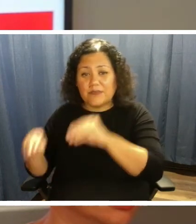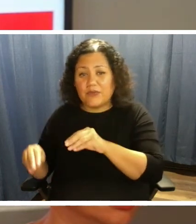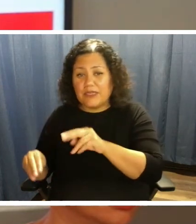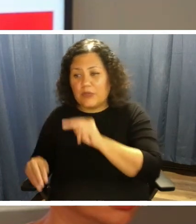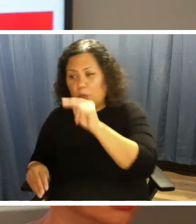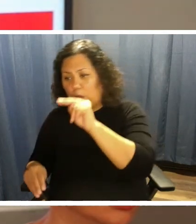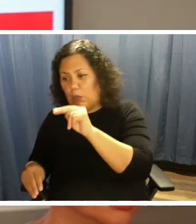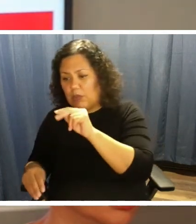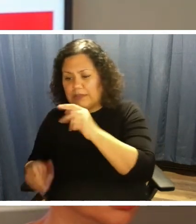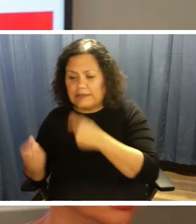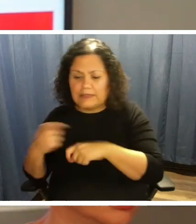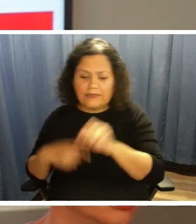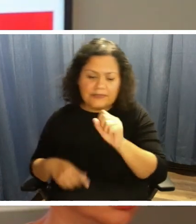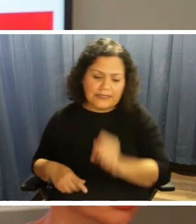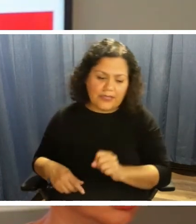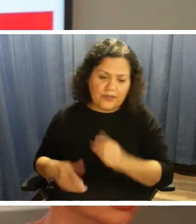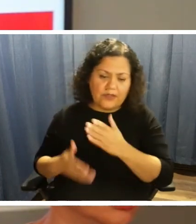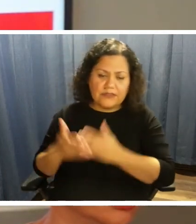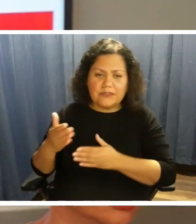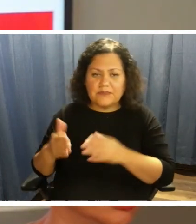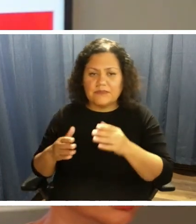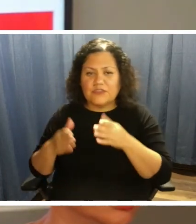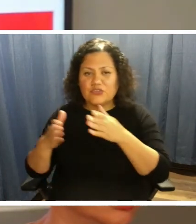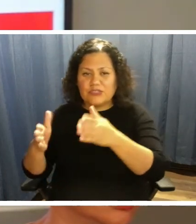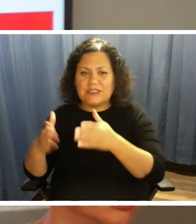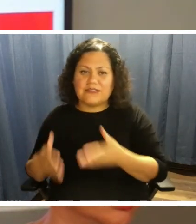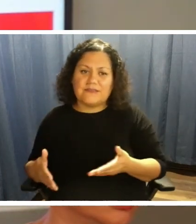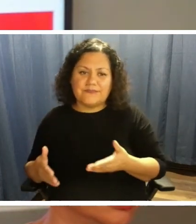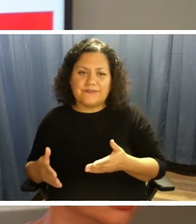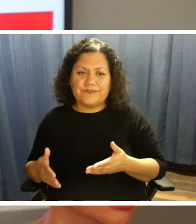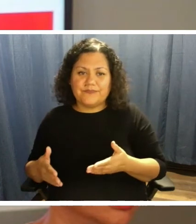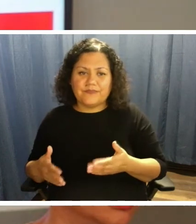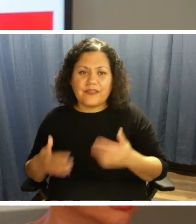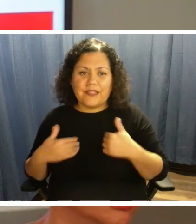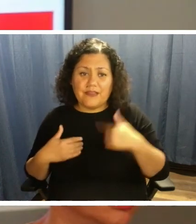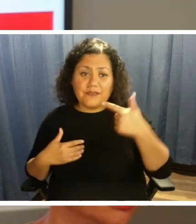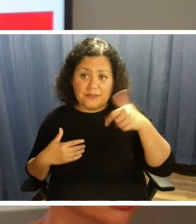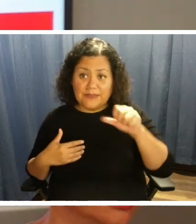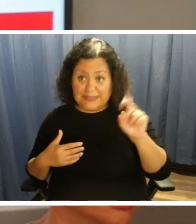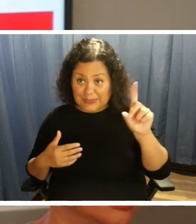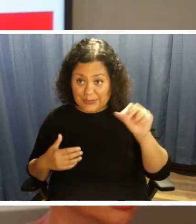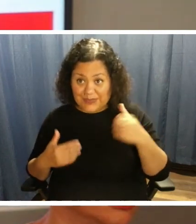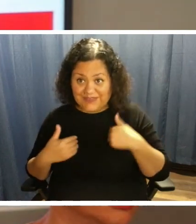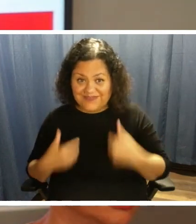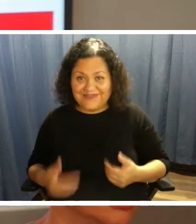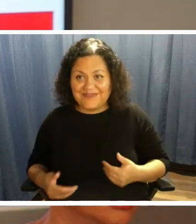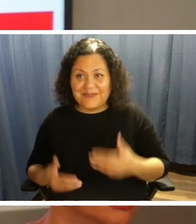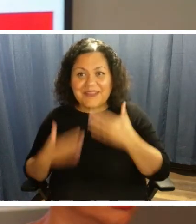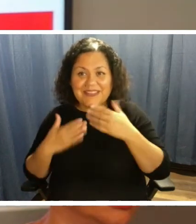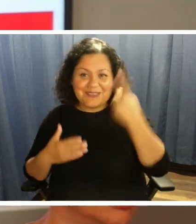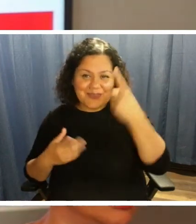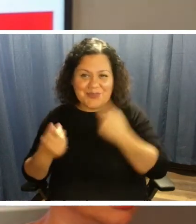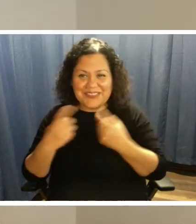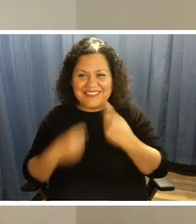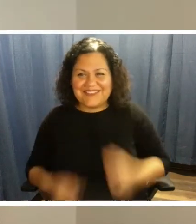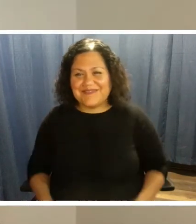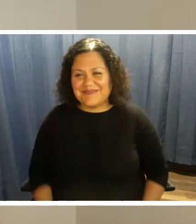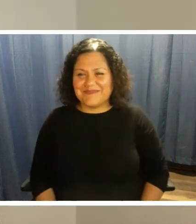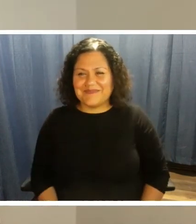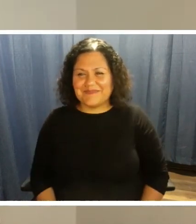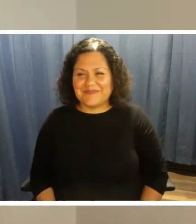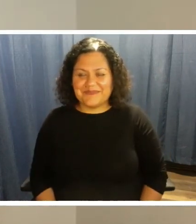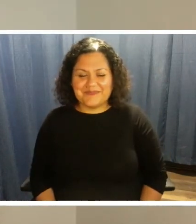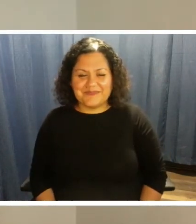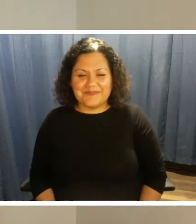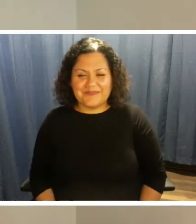on certain streets. So, um, they do have GPS. But thanks for the question. Yes. Thank